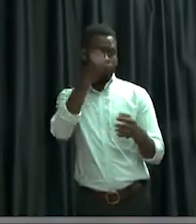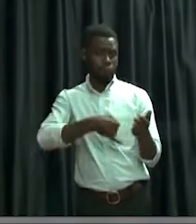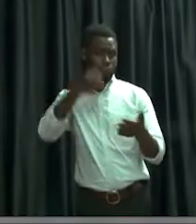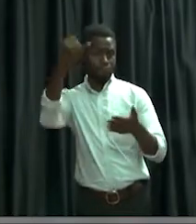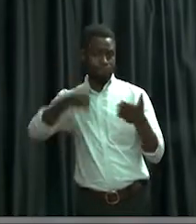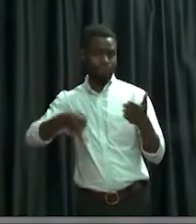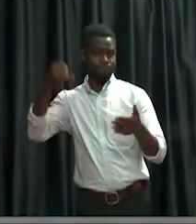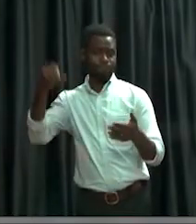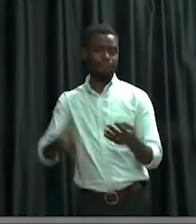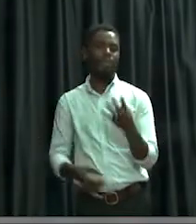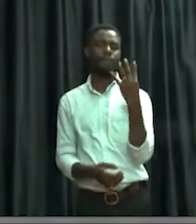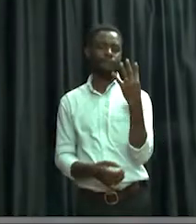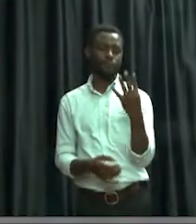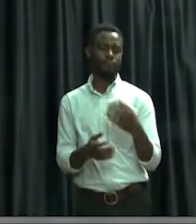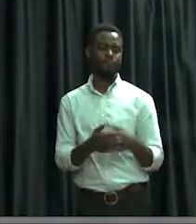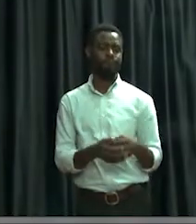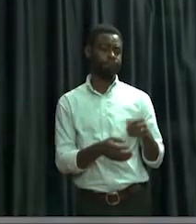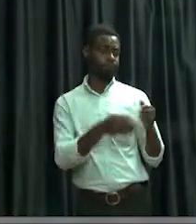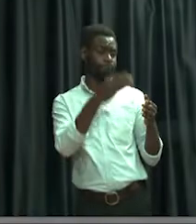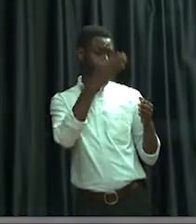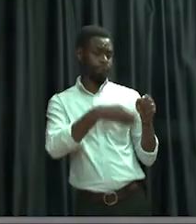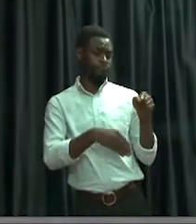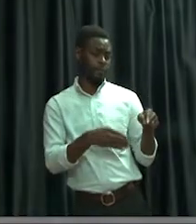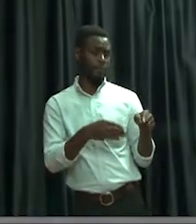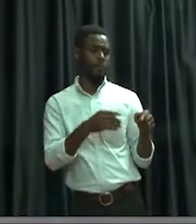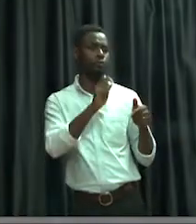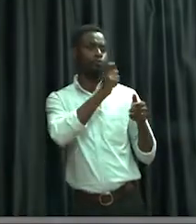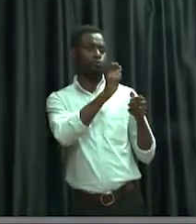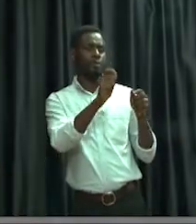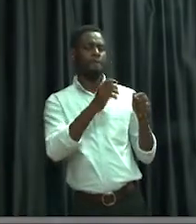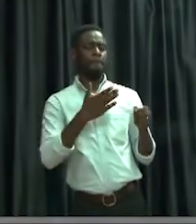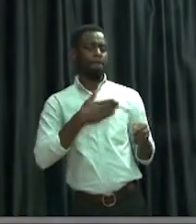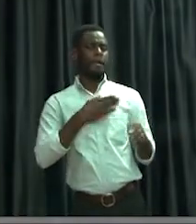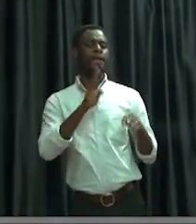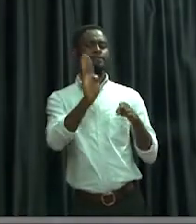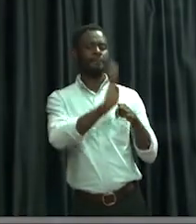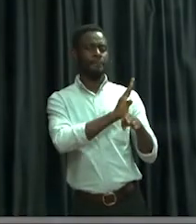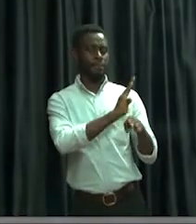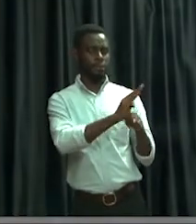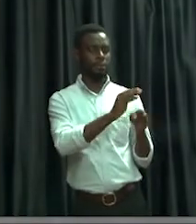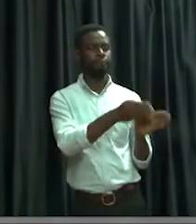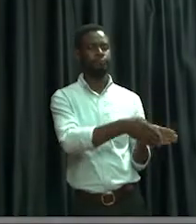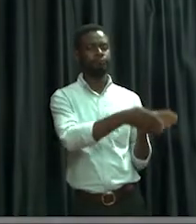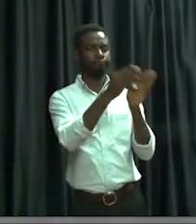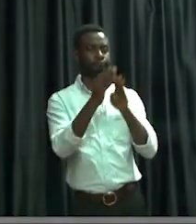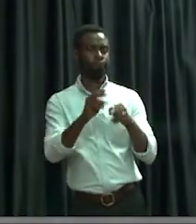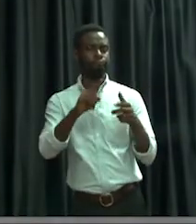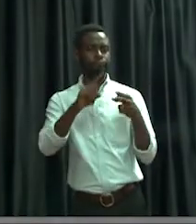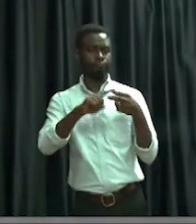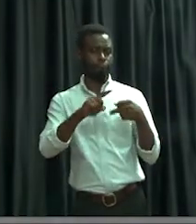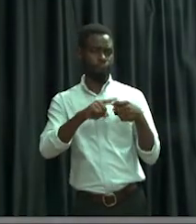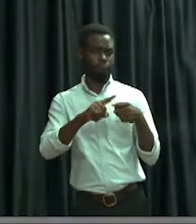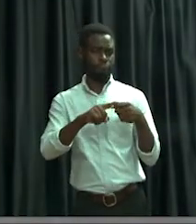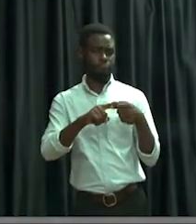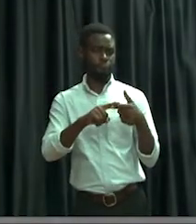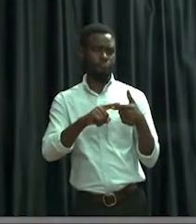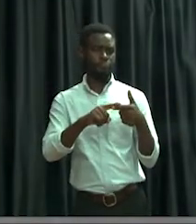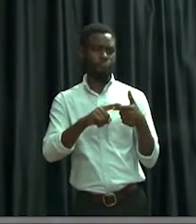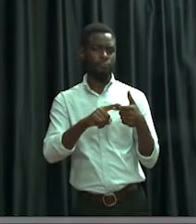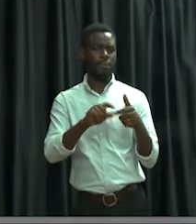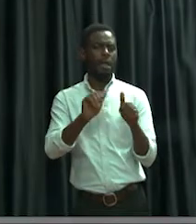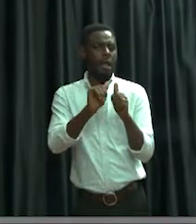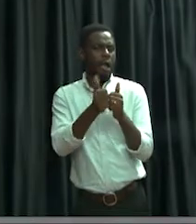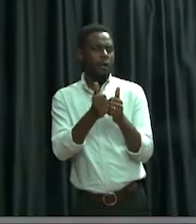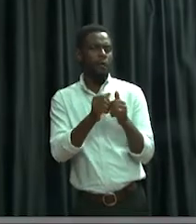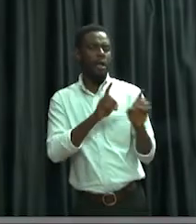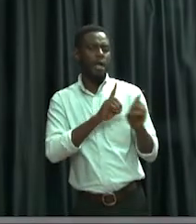In the first one, write my business. In the second column, write how I do business